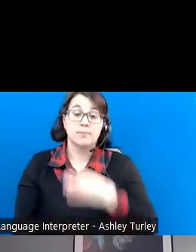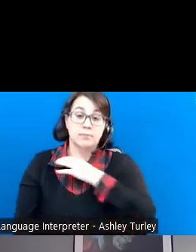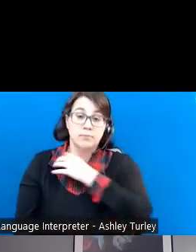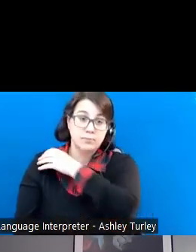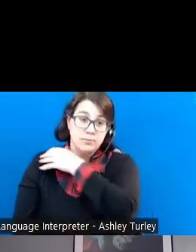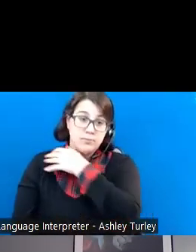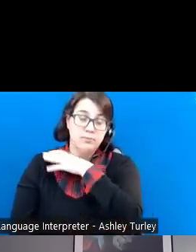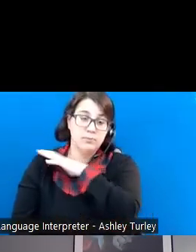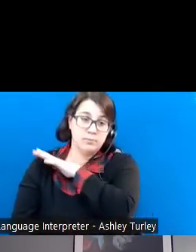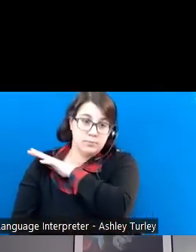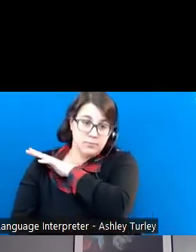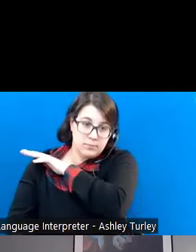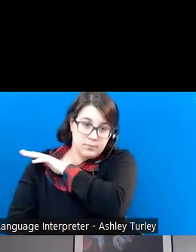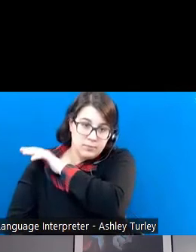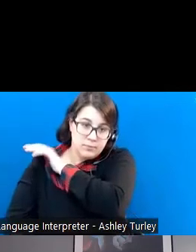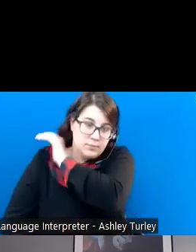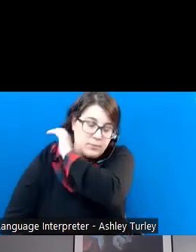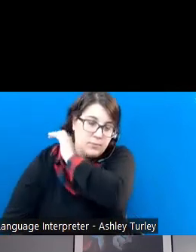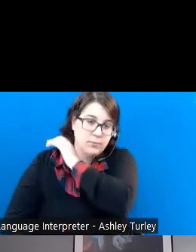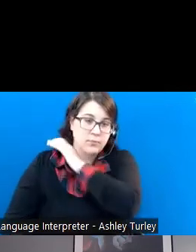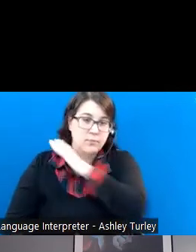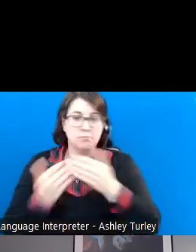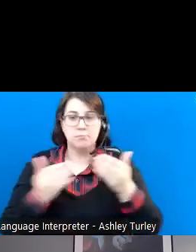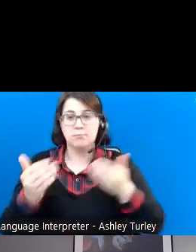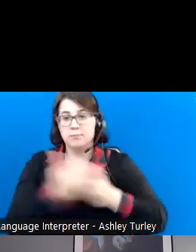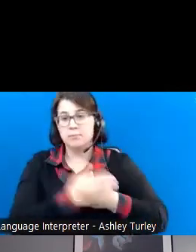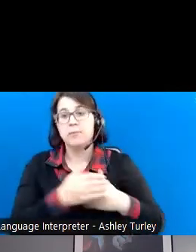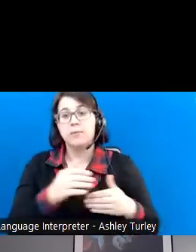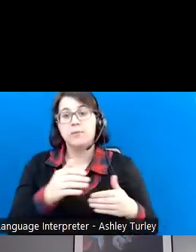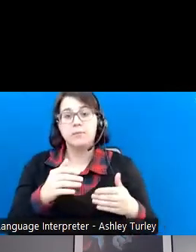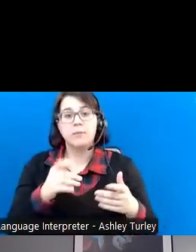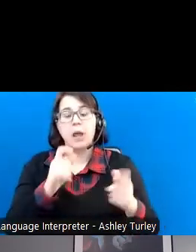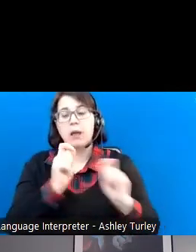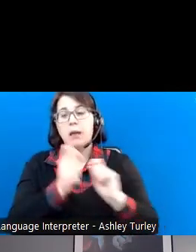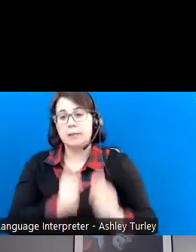Okay. Next slide here is about customized and supported employment.